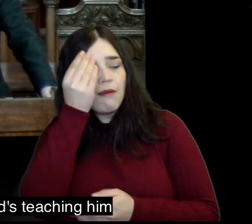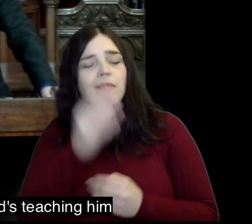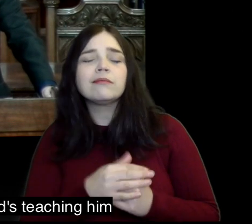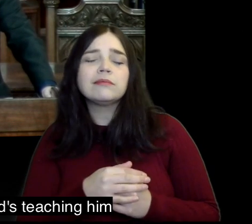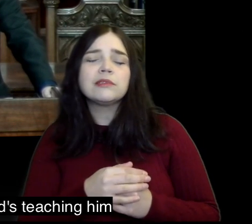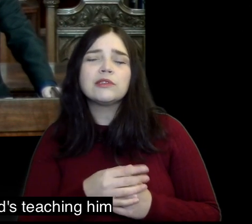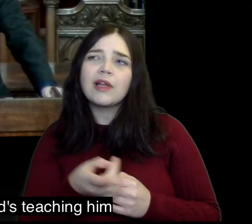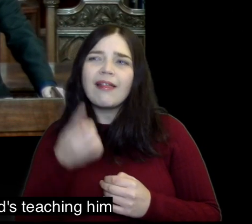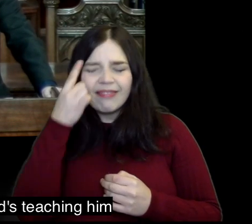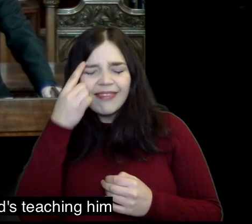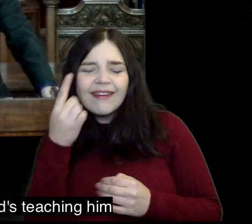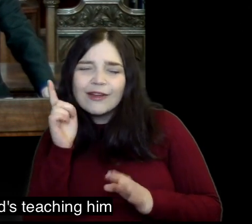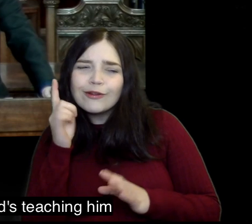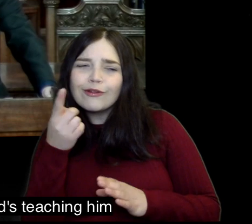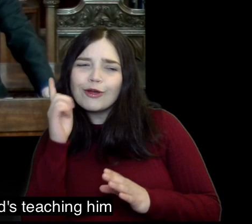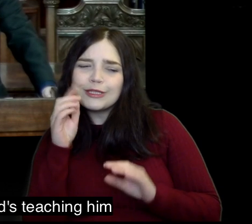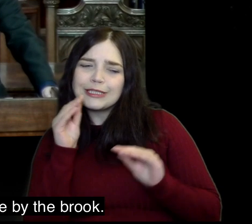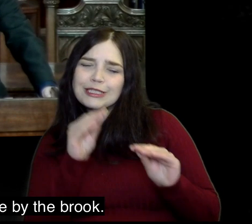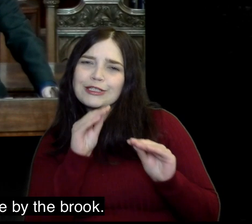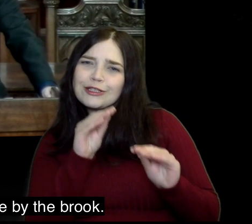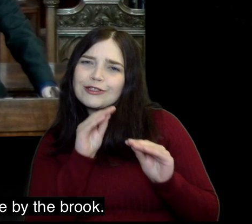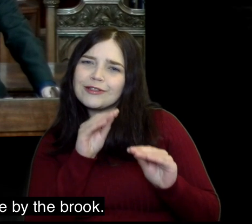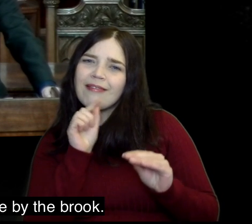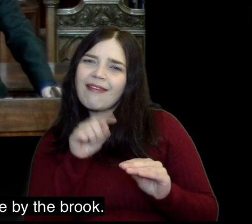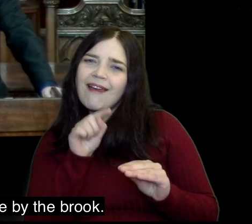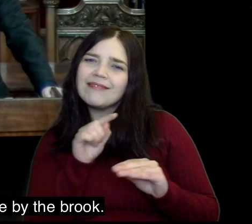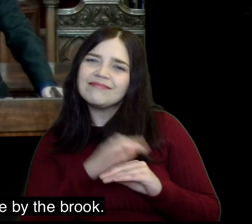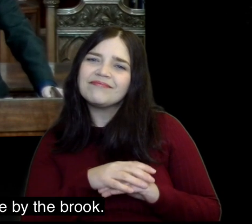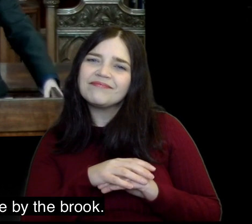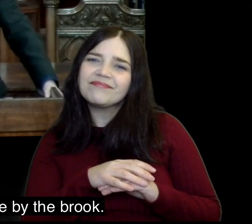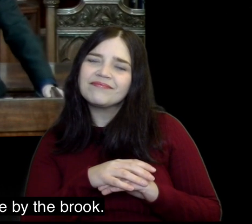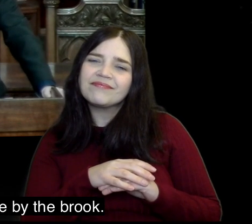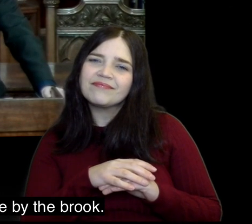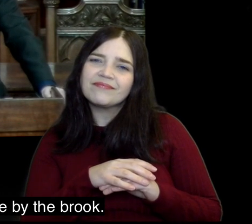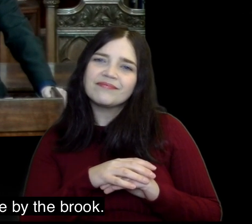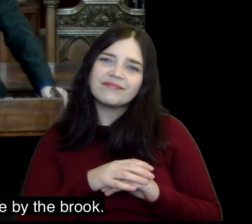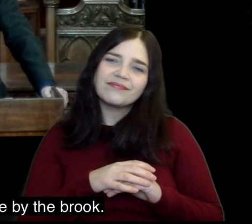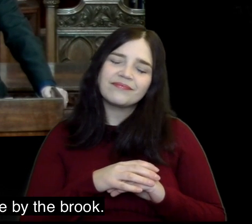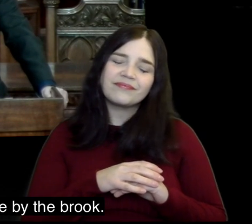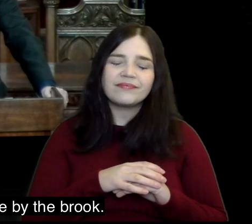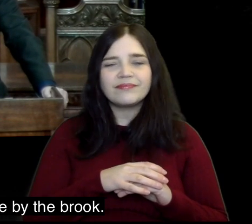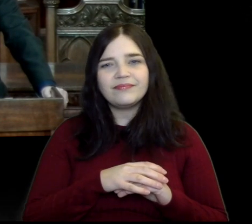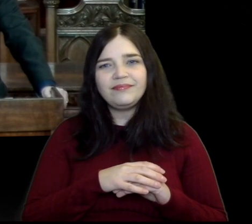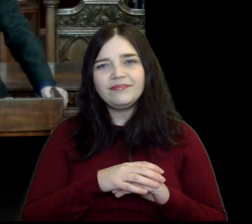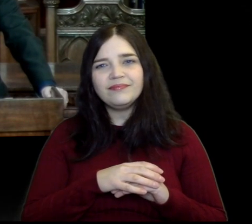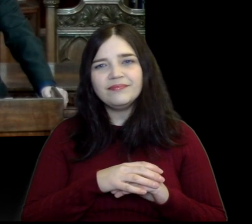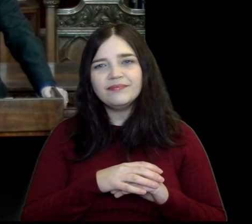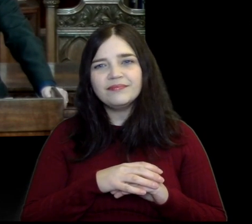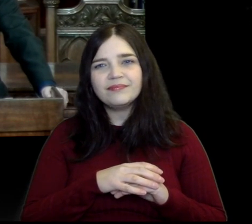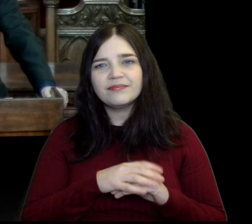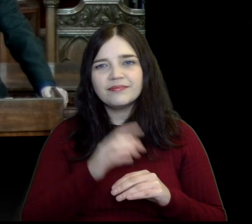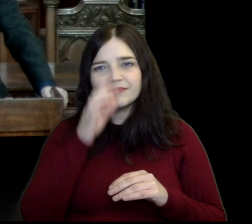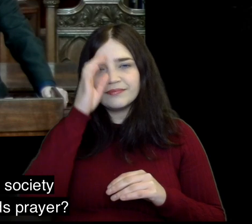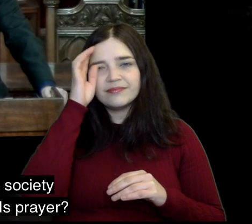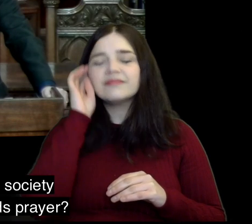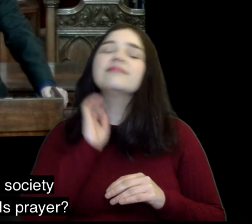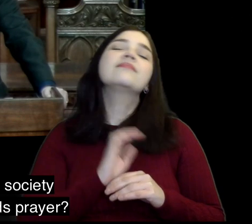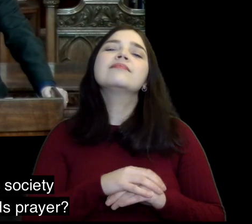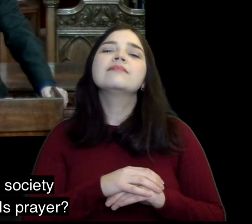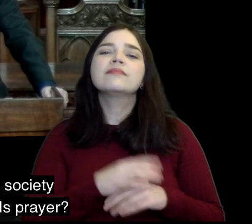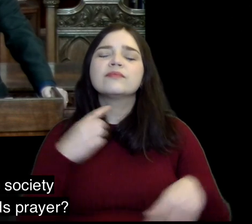for him and I think that's what God's teaching him in his boot camp out there by the brook